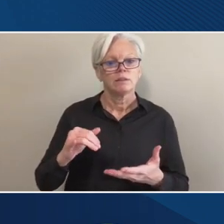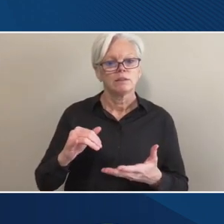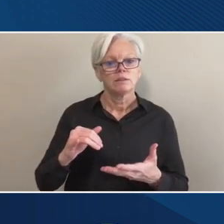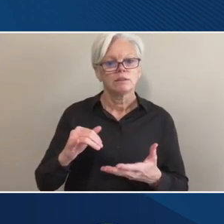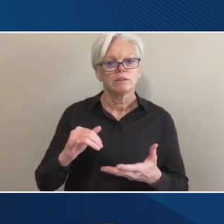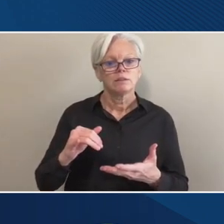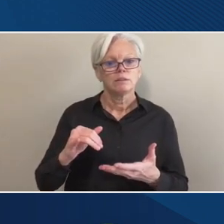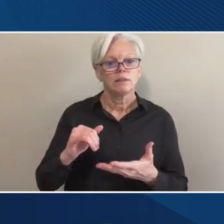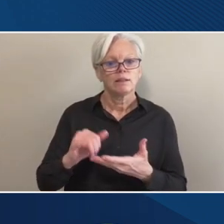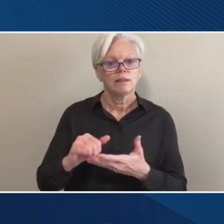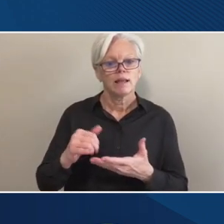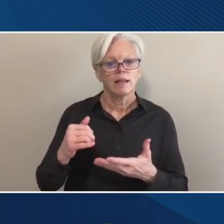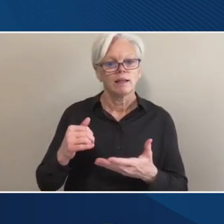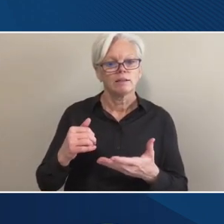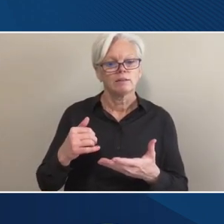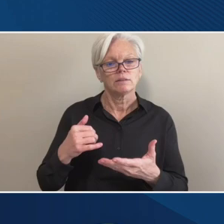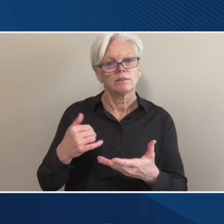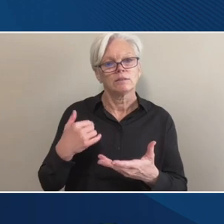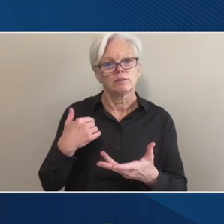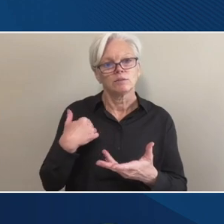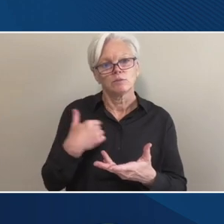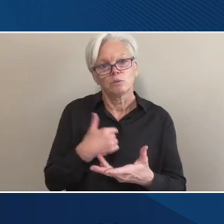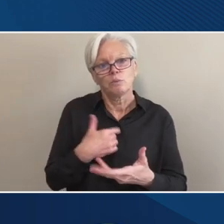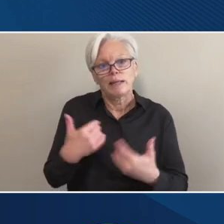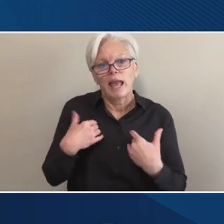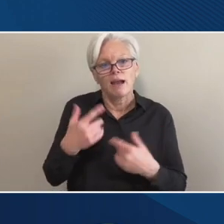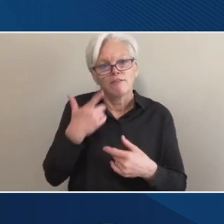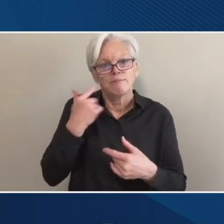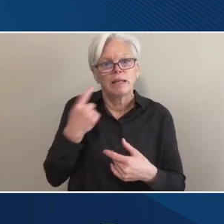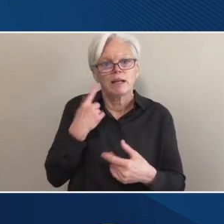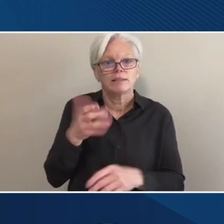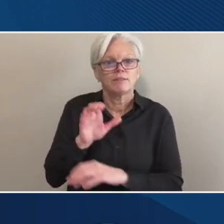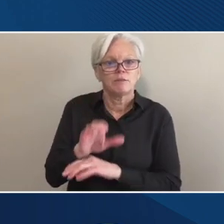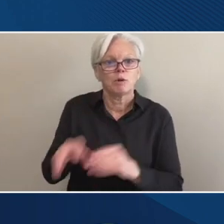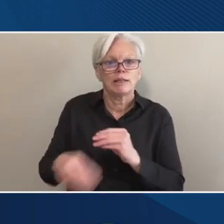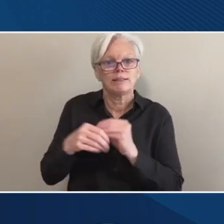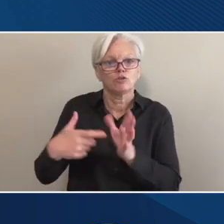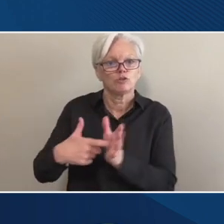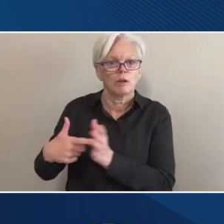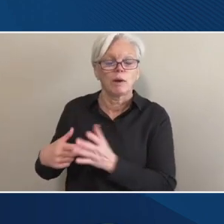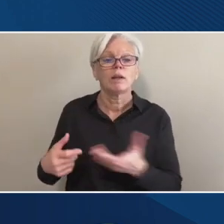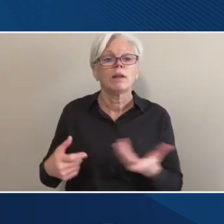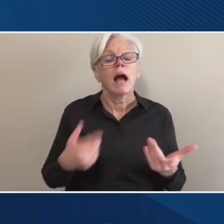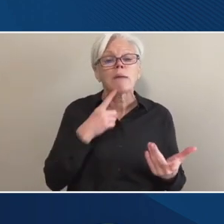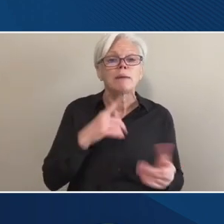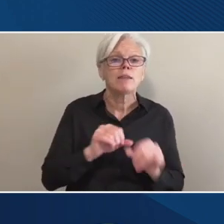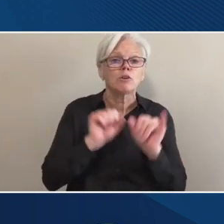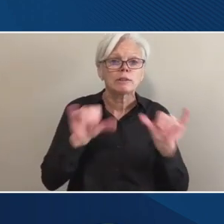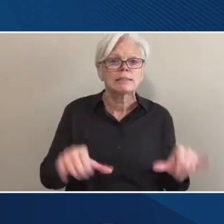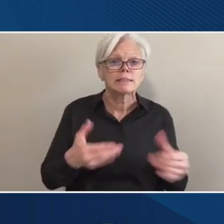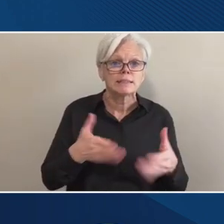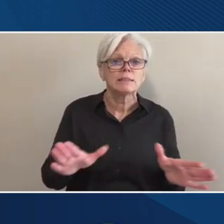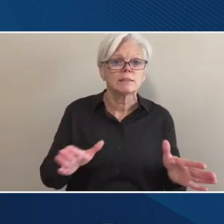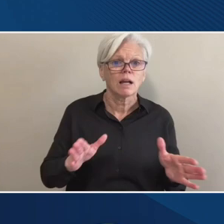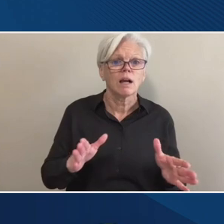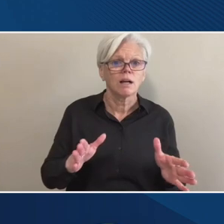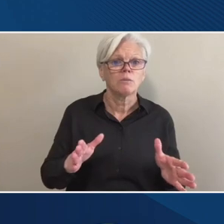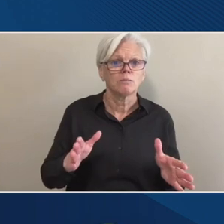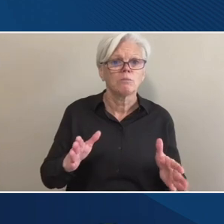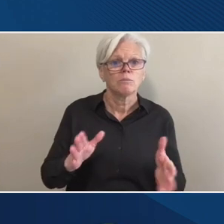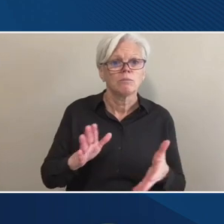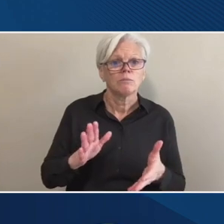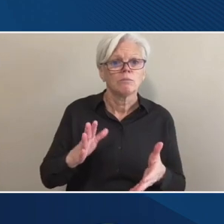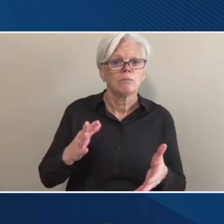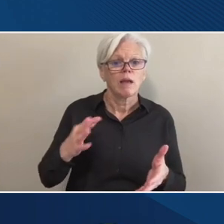this case, there are systemic advantages to distance-delivered